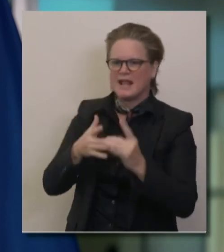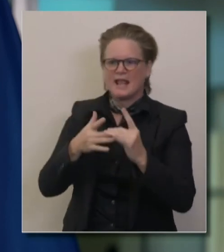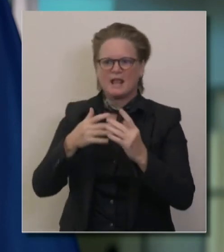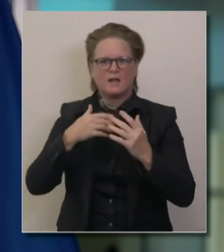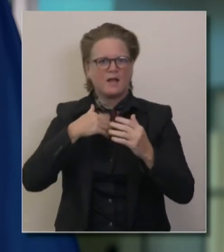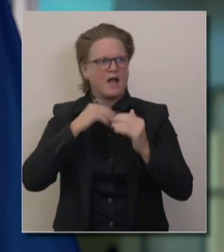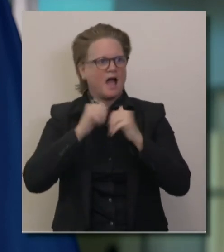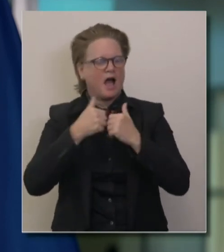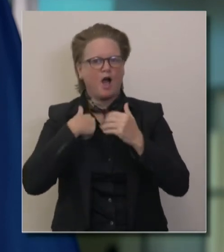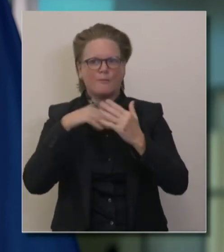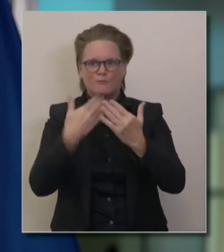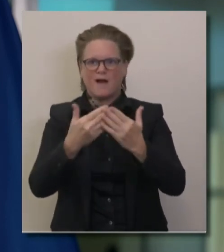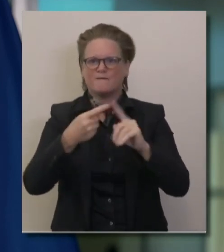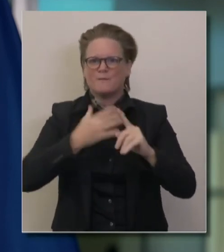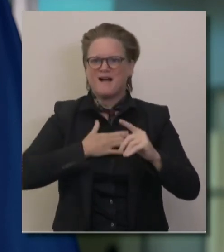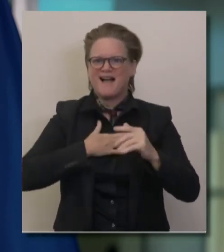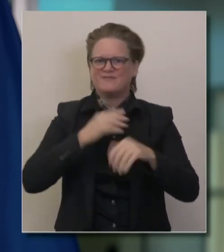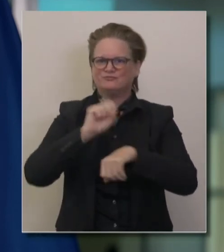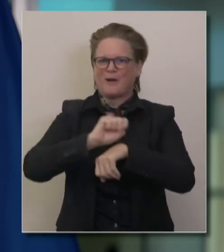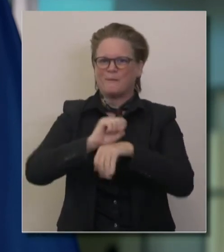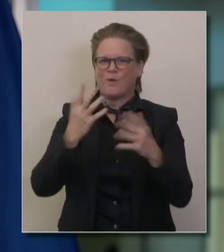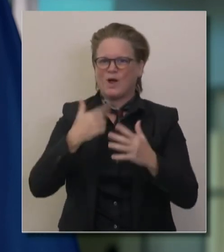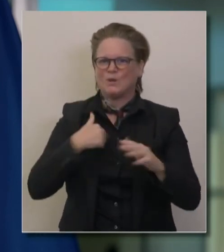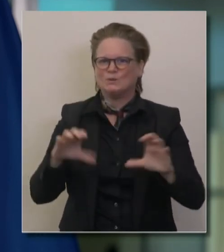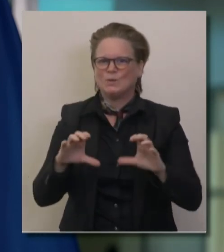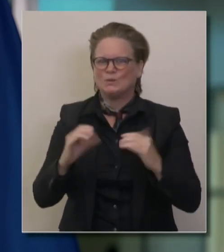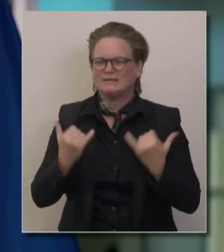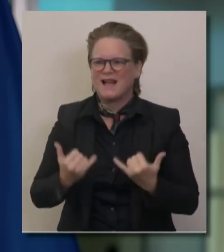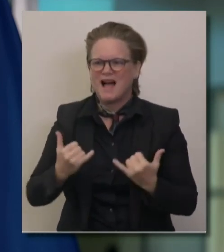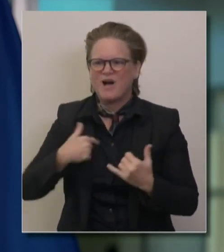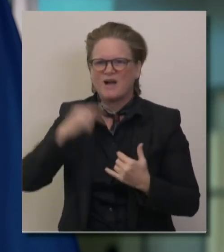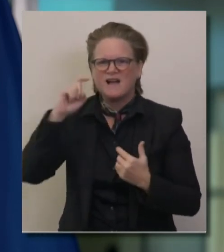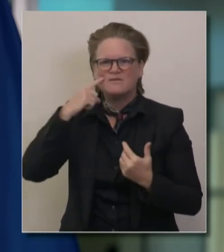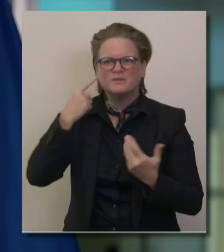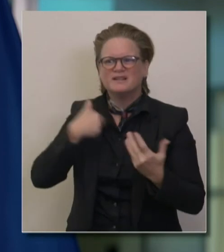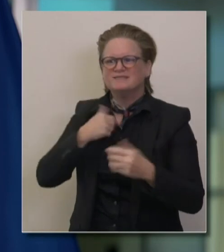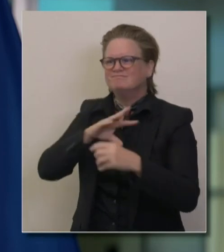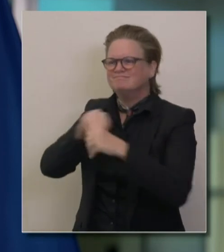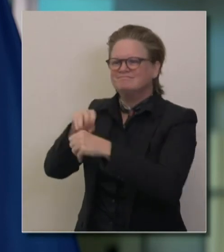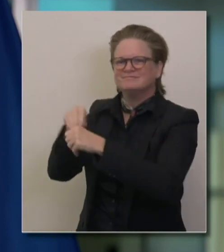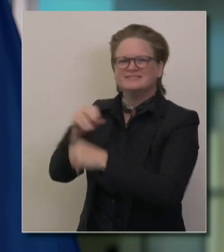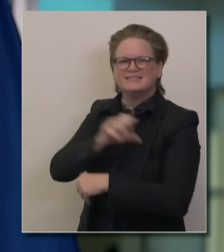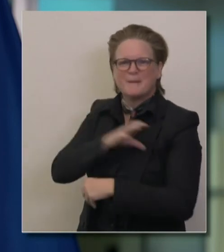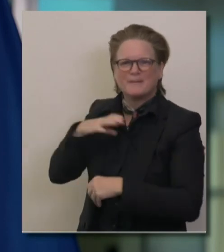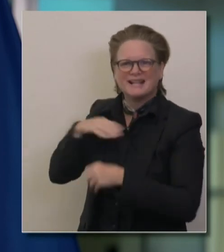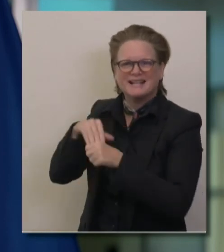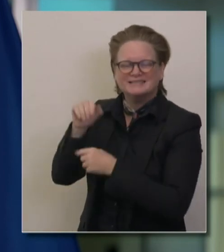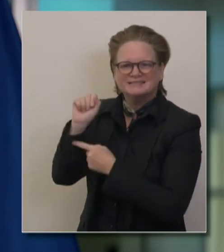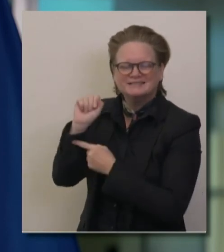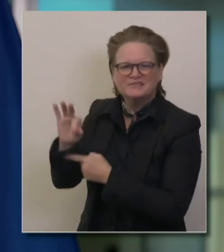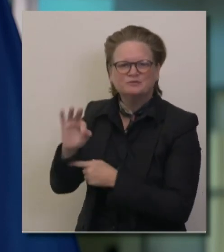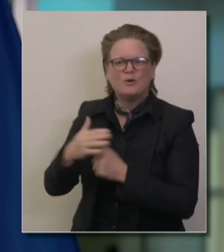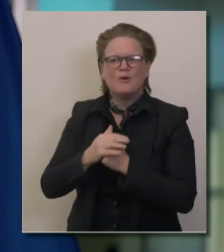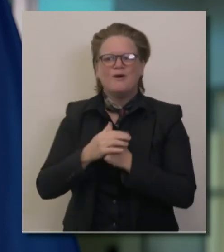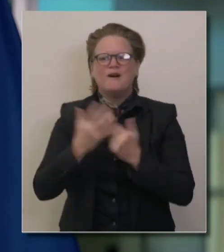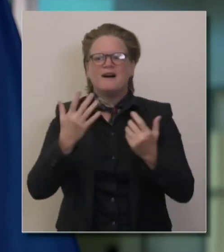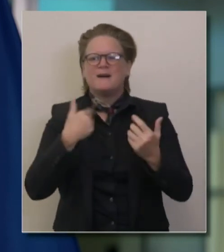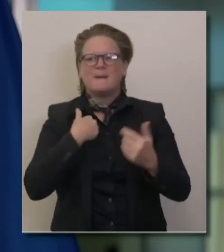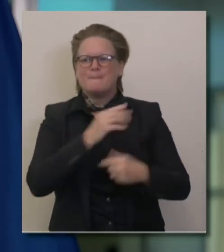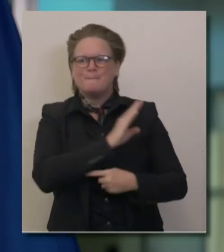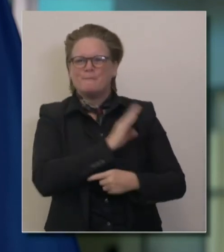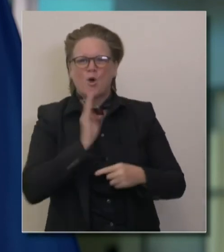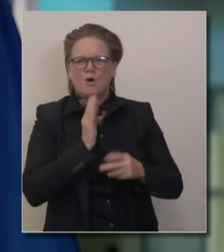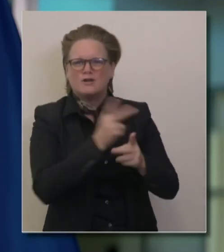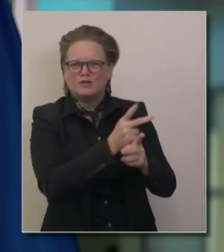to be on a commission, the parking commission in San Francisco, that led me to want to serve in a board of supervisor capacity, ultimately